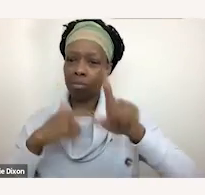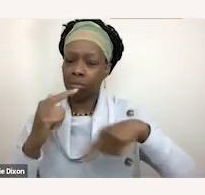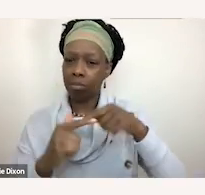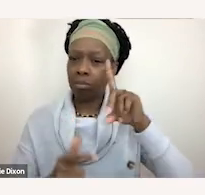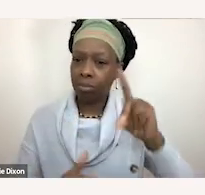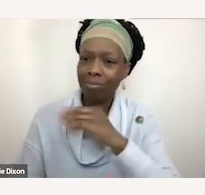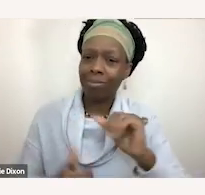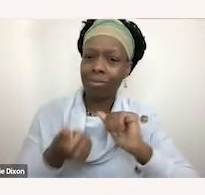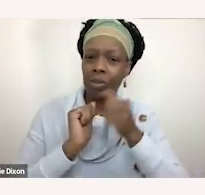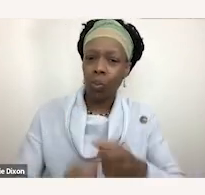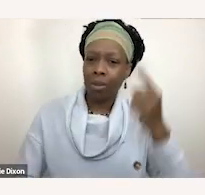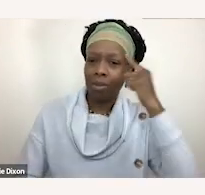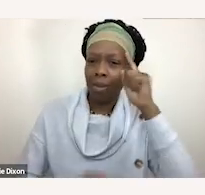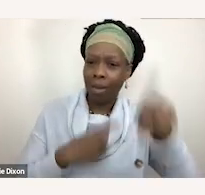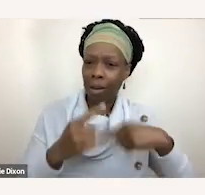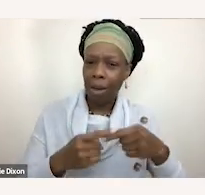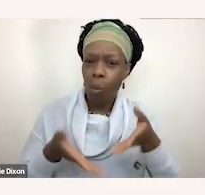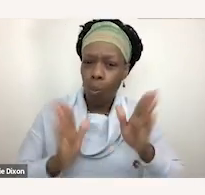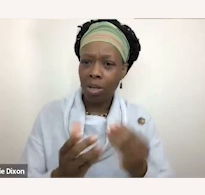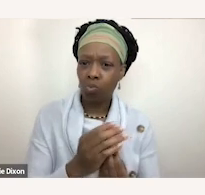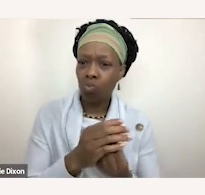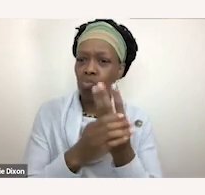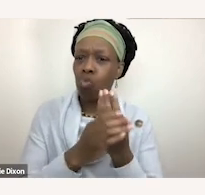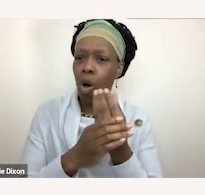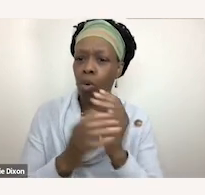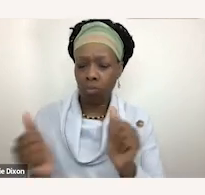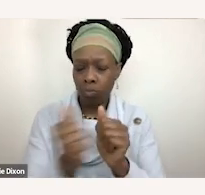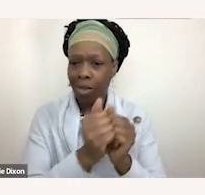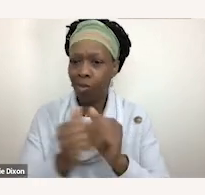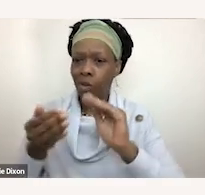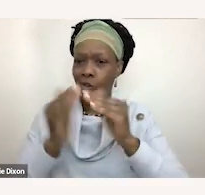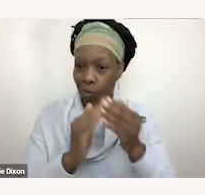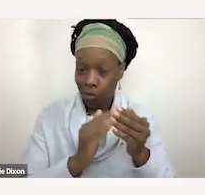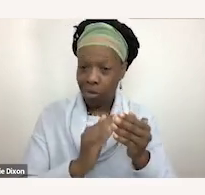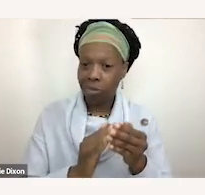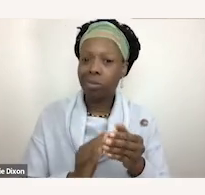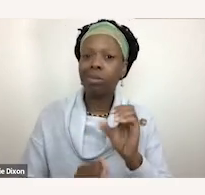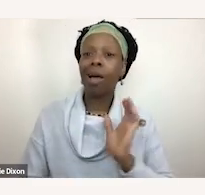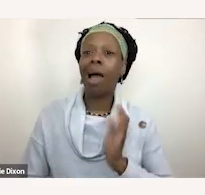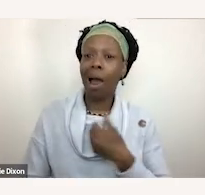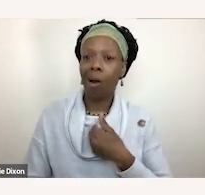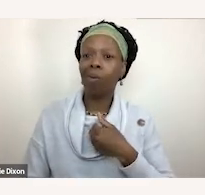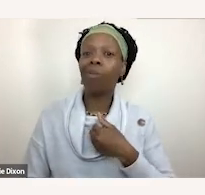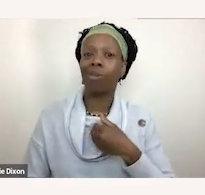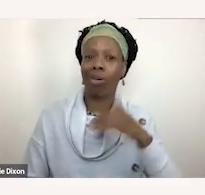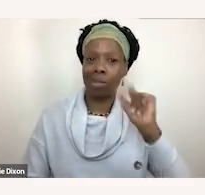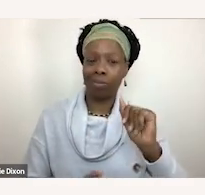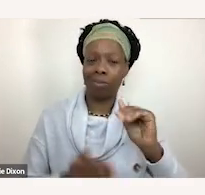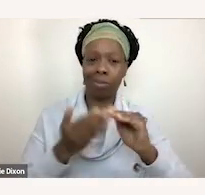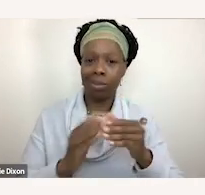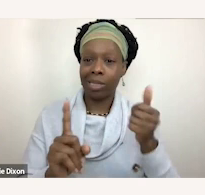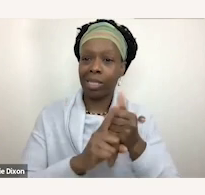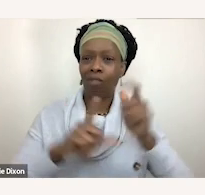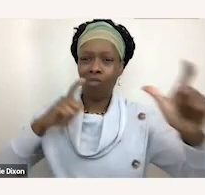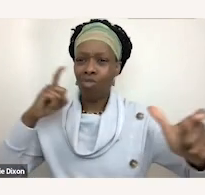about disability and how can we sort of grow as a community? So the disability community is also the largest minority group, both in the US and